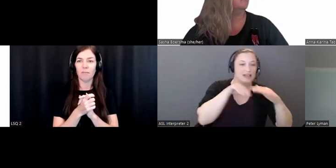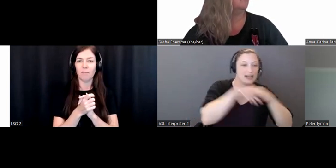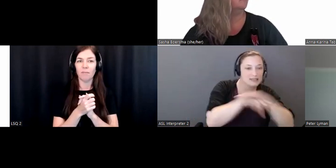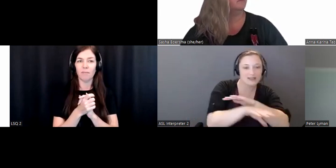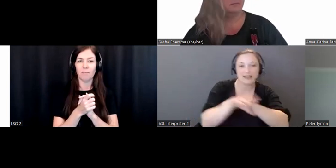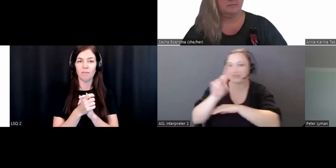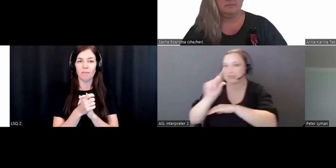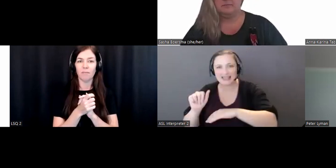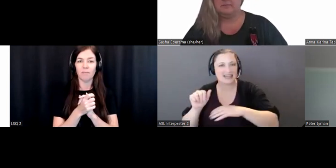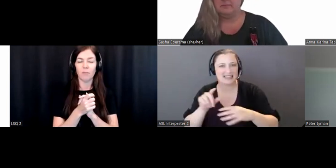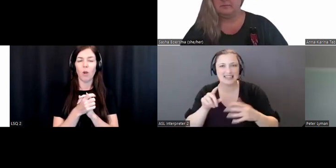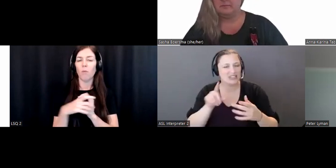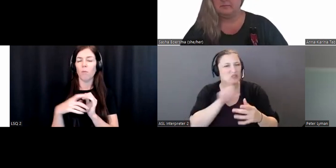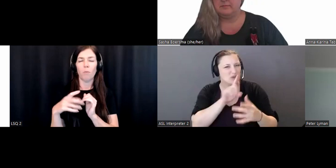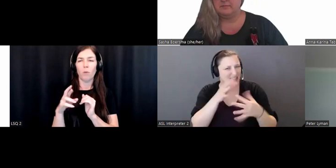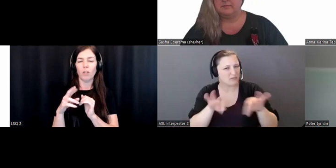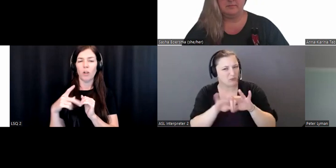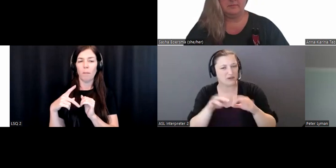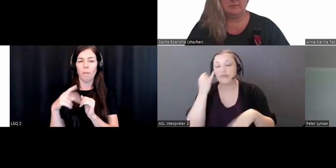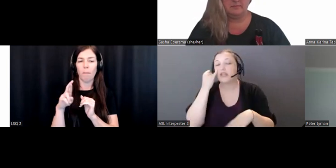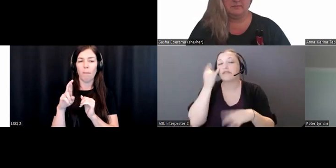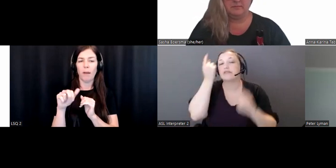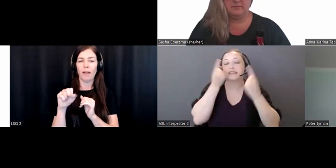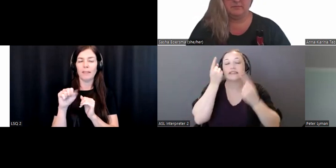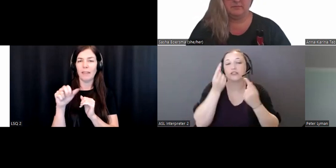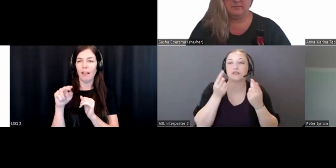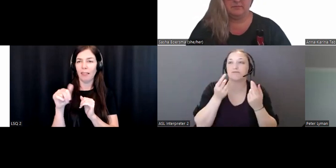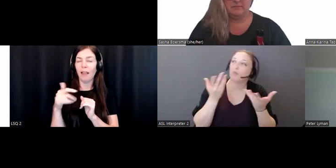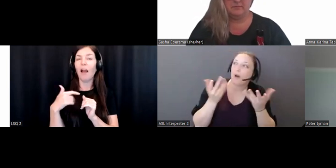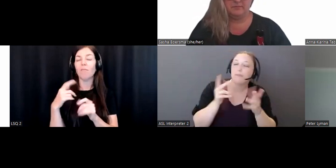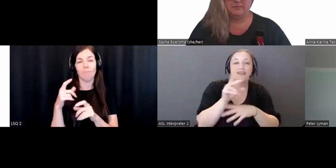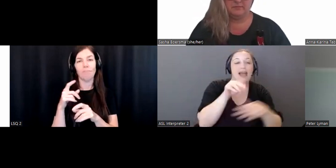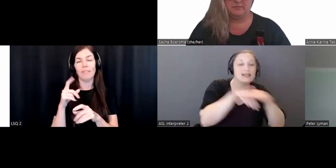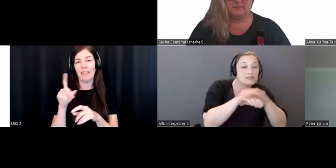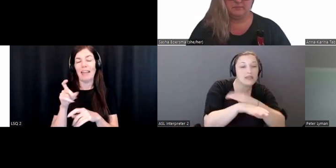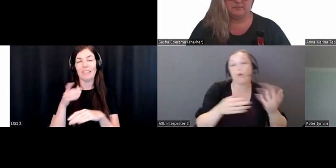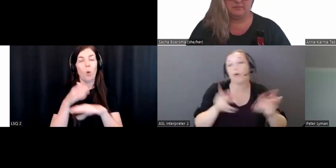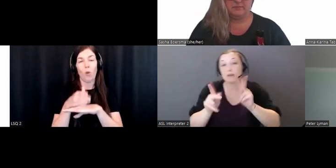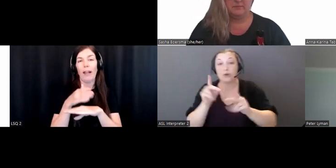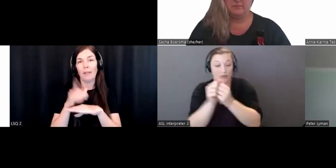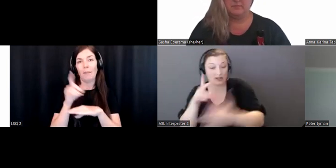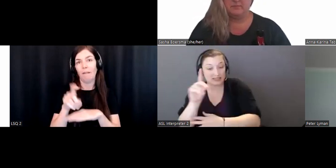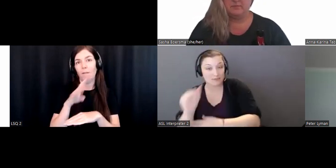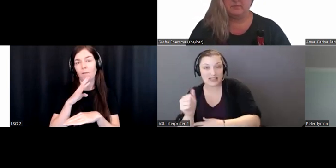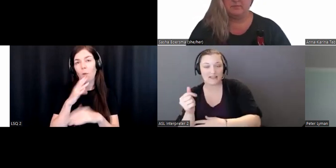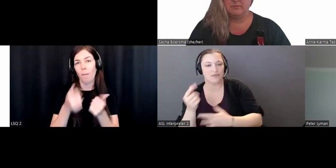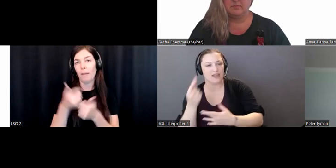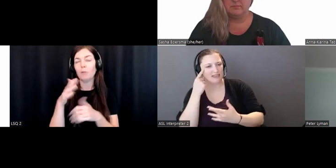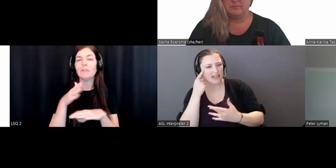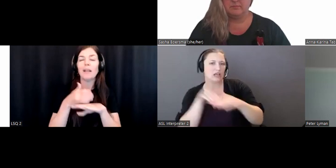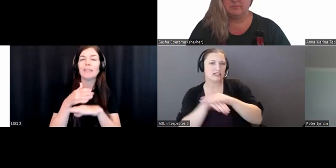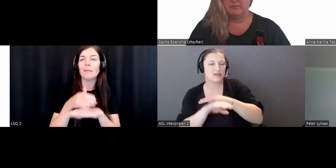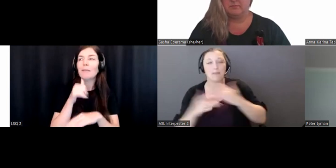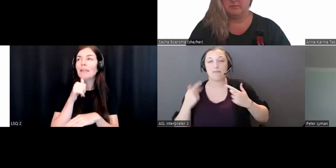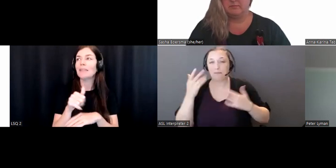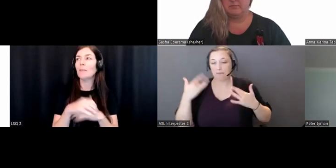often when we think about accessibility or non-disabled people think about accessibility, the focus tends to be on physical accessibility alone.